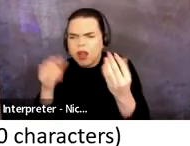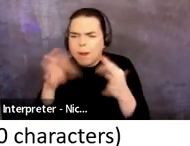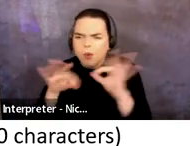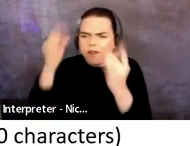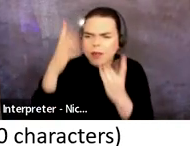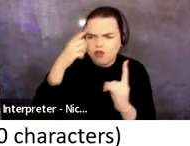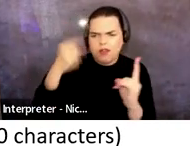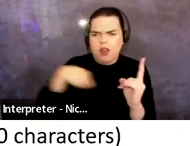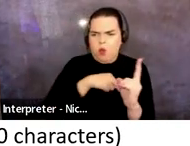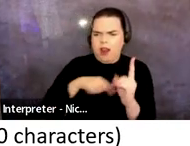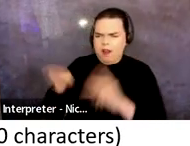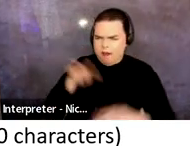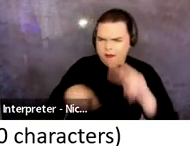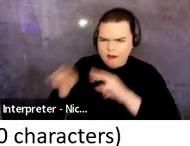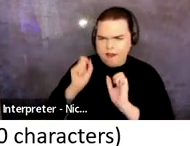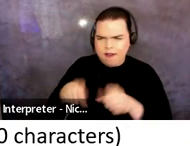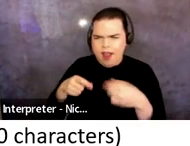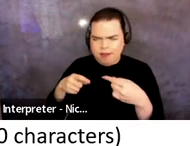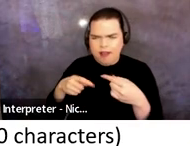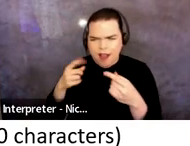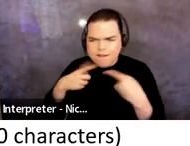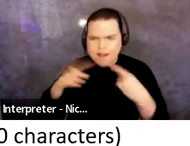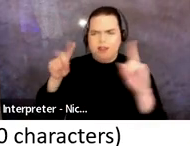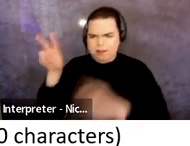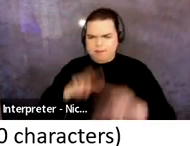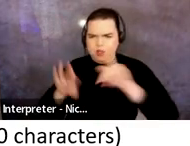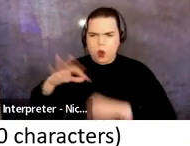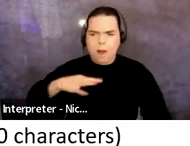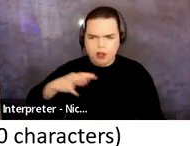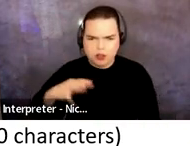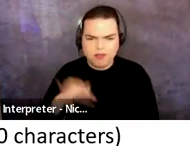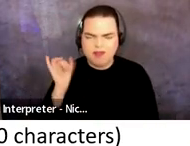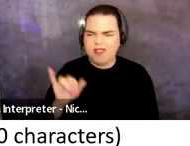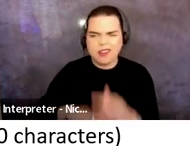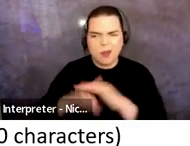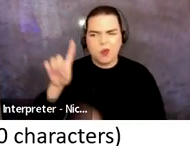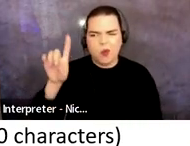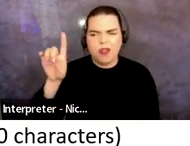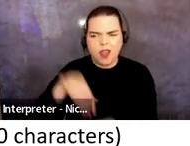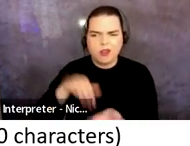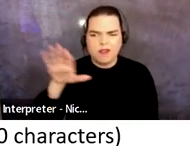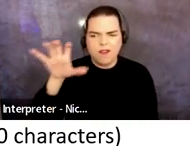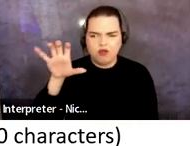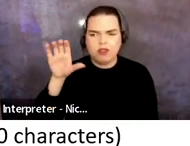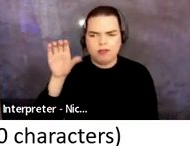have to fairly assess your application. Again that is another 1500 characters.